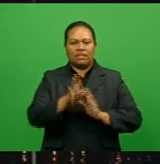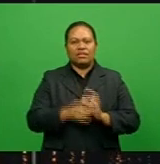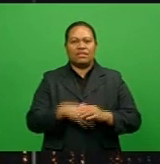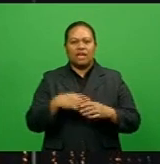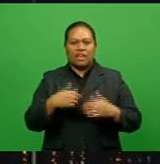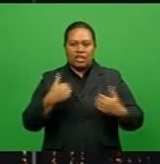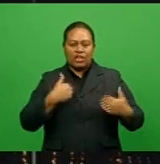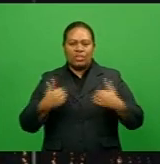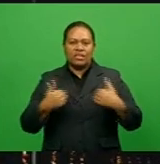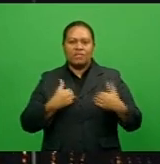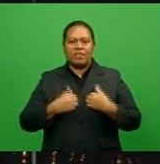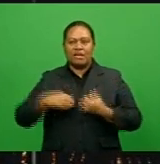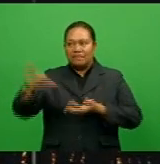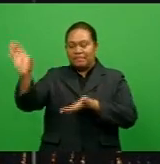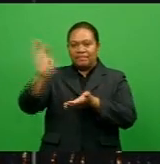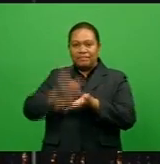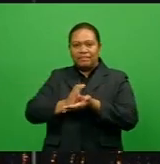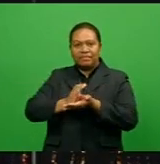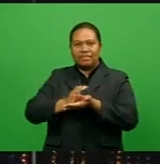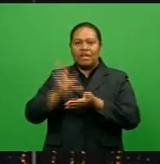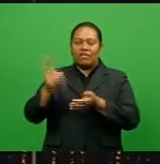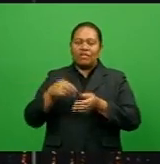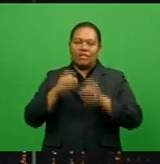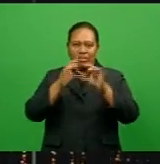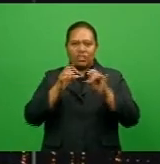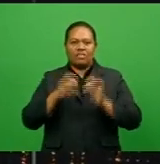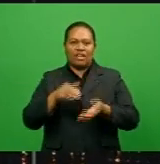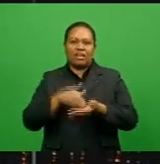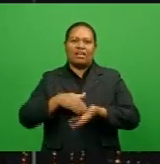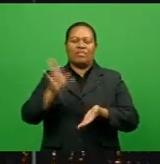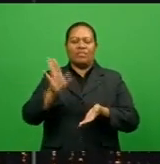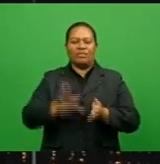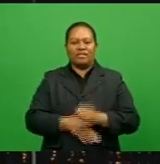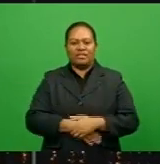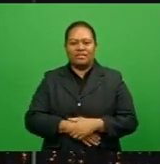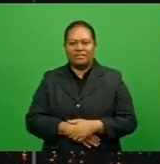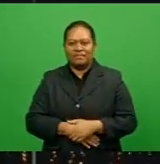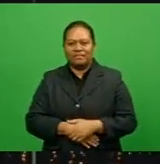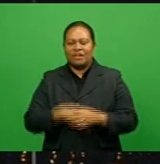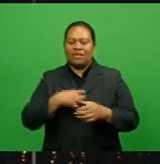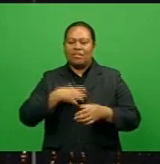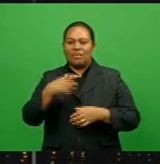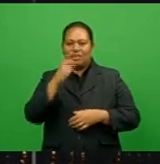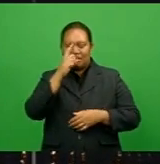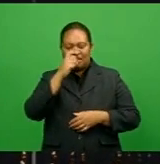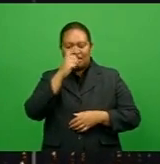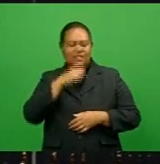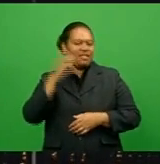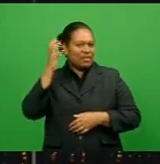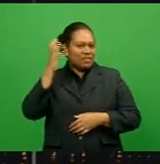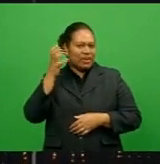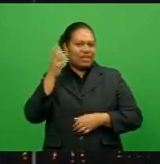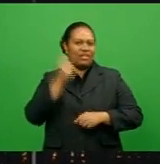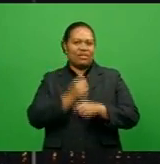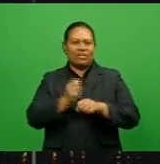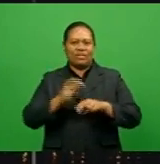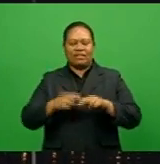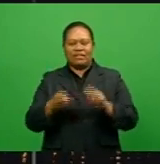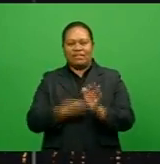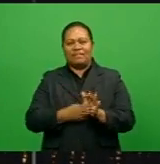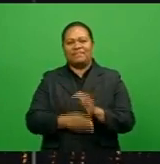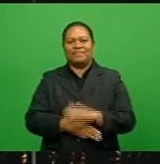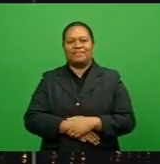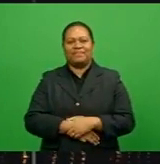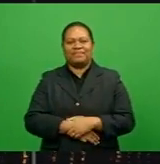grant from Australia approved after conditions met. Now for these stories and others. Tune in daily to our sister radio station, Gold FM.